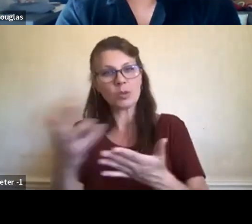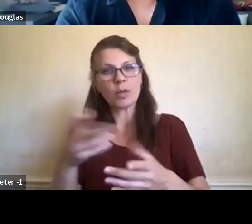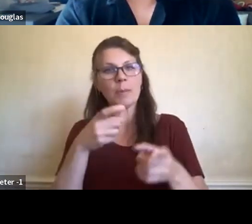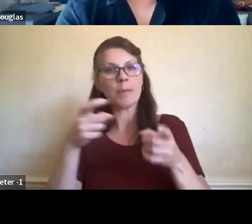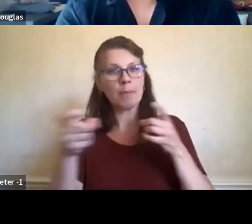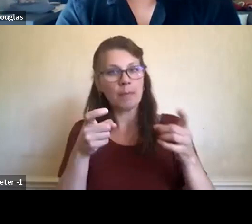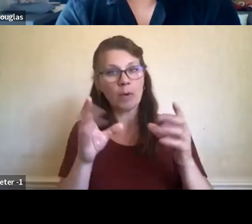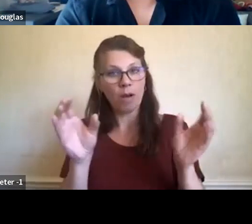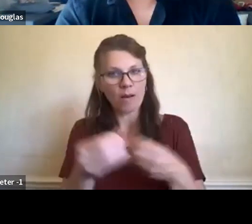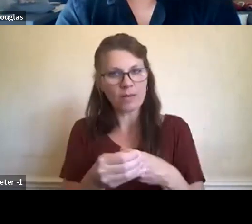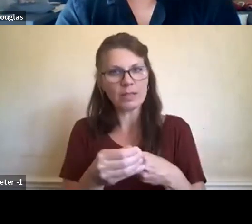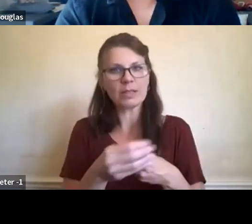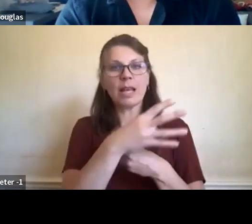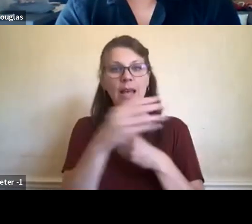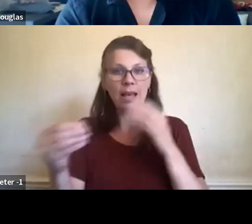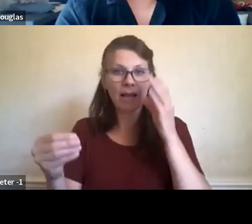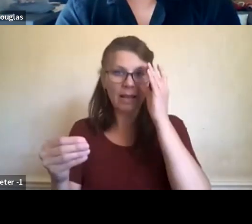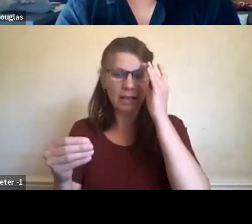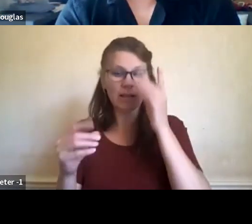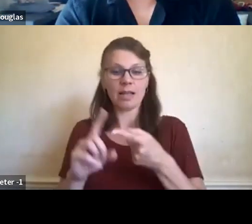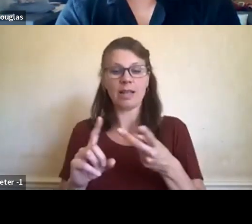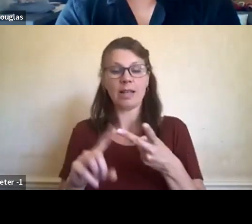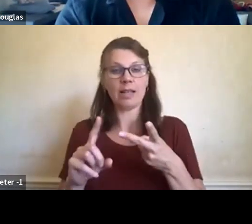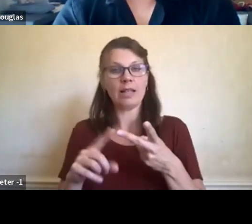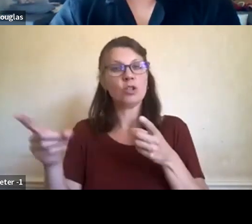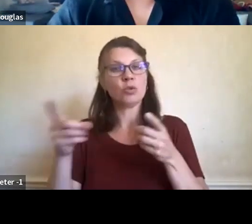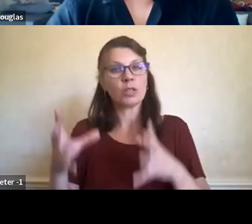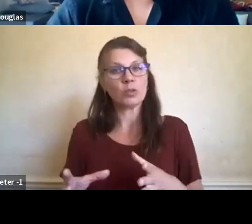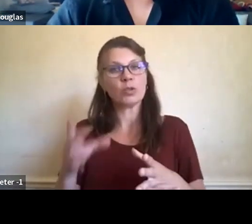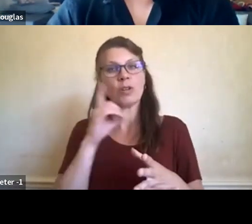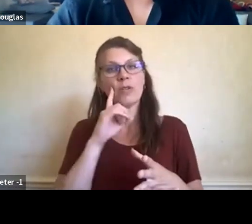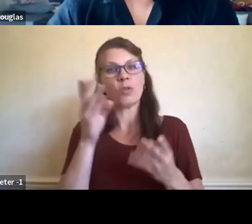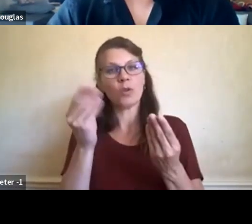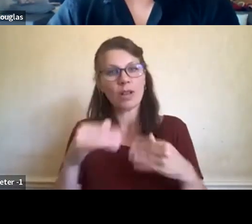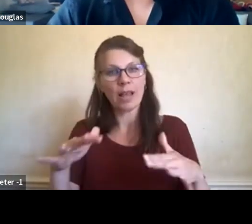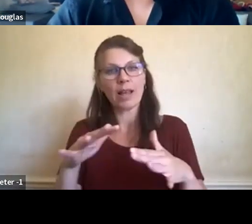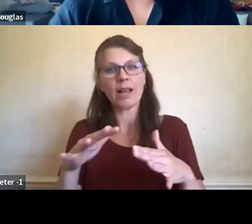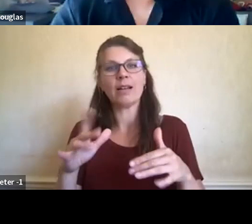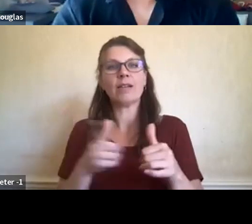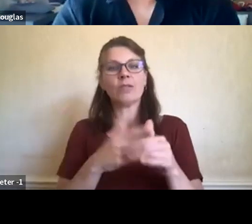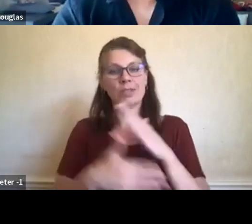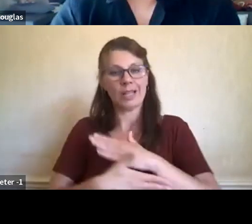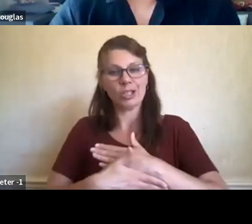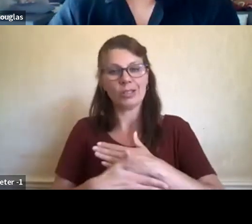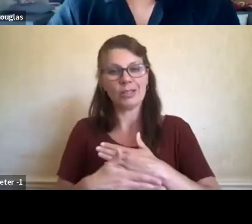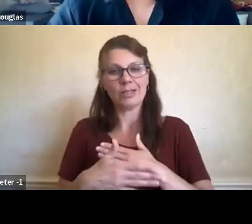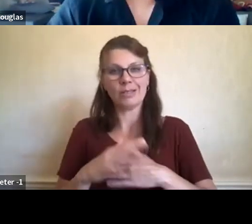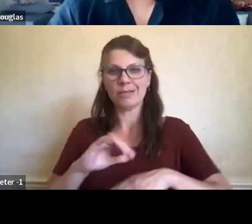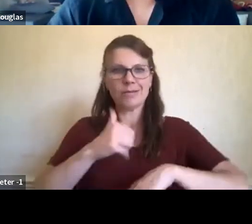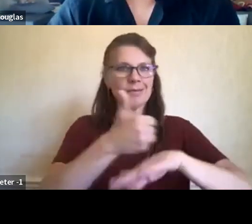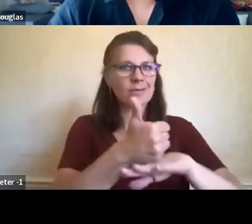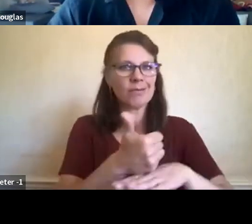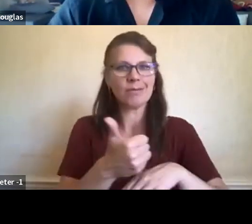stewardship for coastal first nations, we set up the stewardship directors network and set up the, uh, coastal guardian